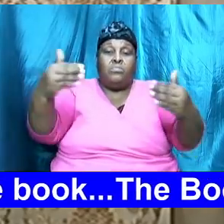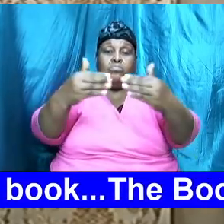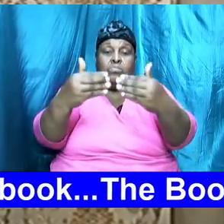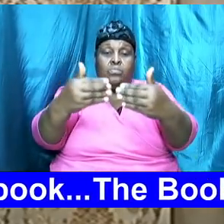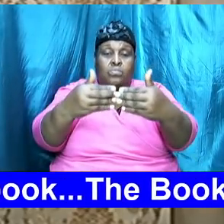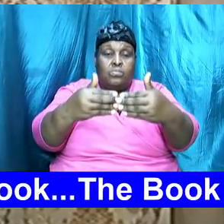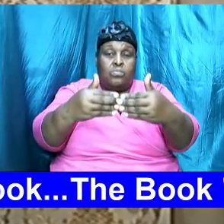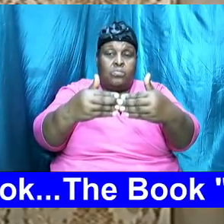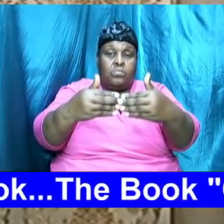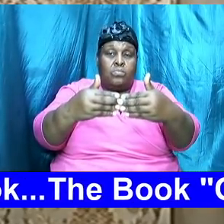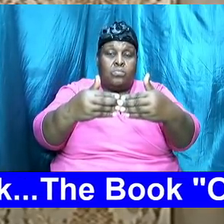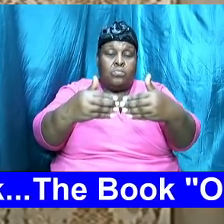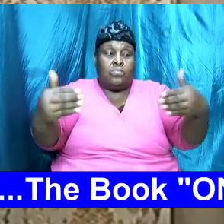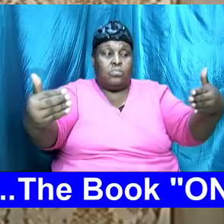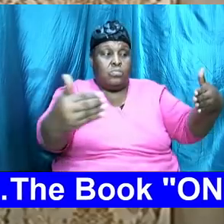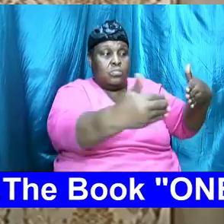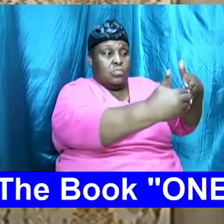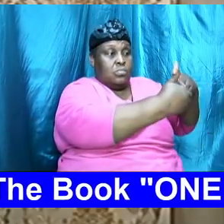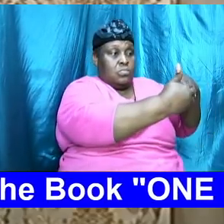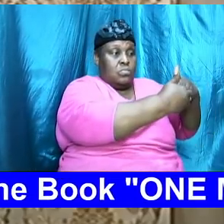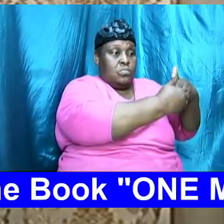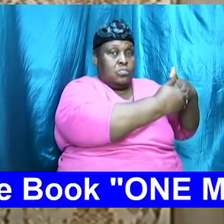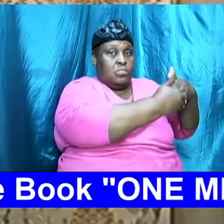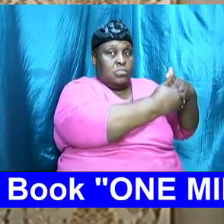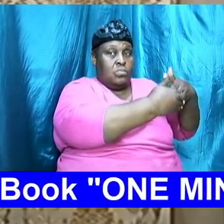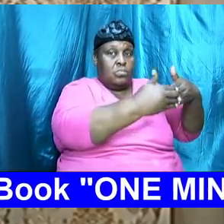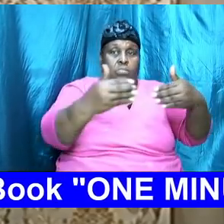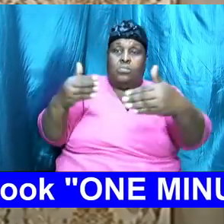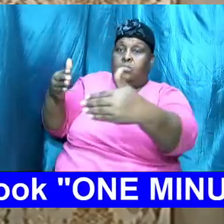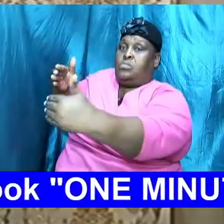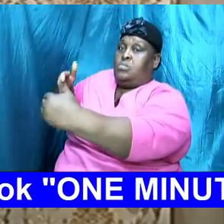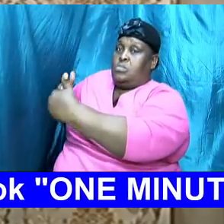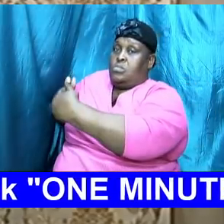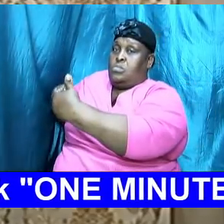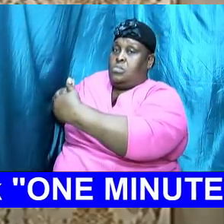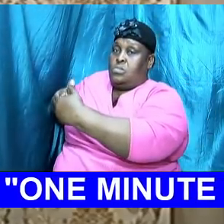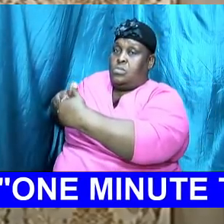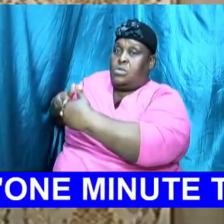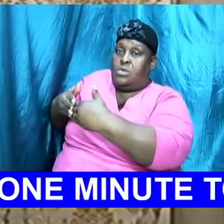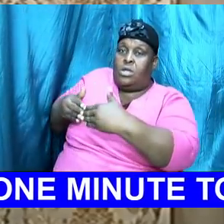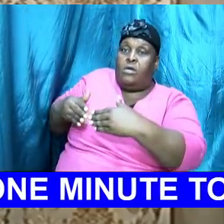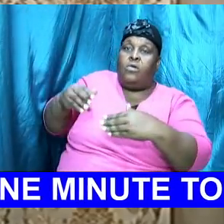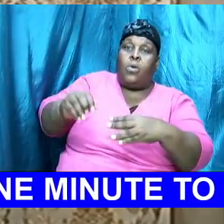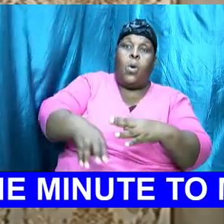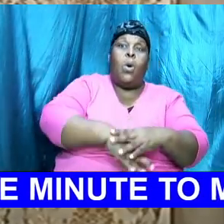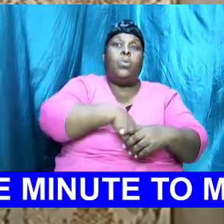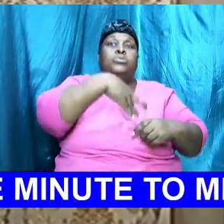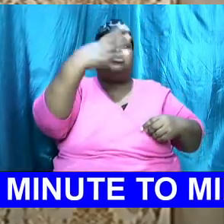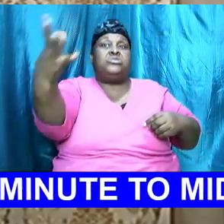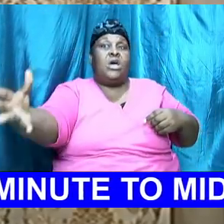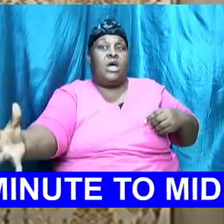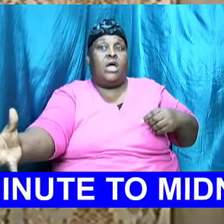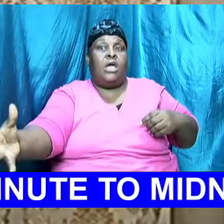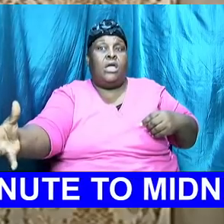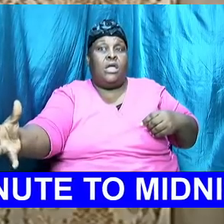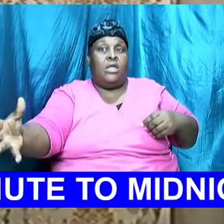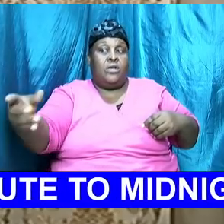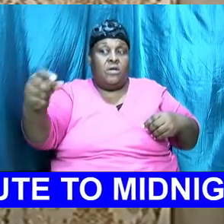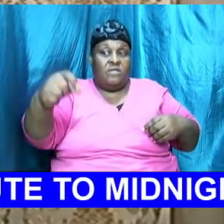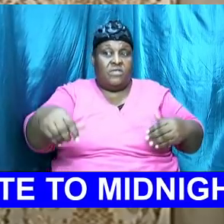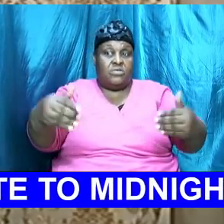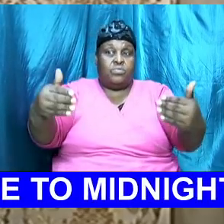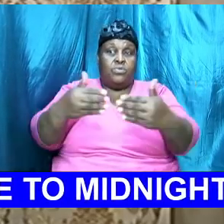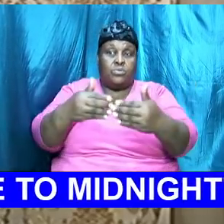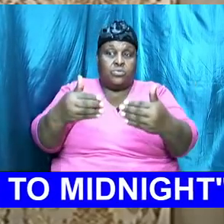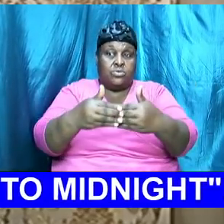if we go outside of this basic model it's right here in Genesis I want us to see it and I